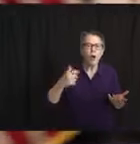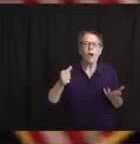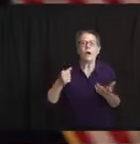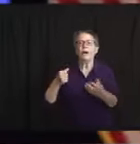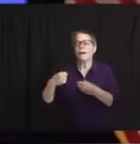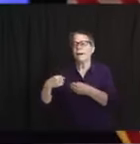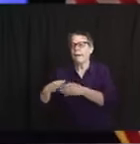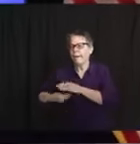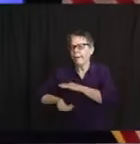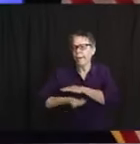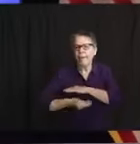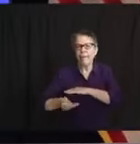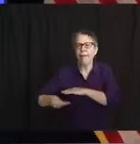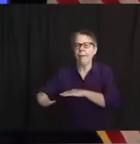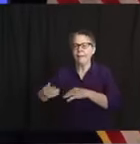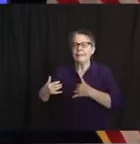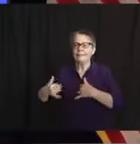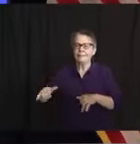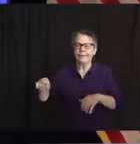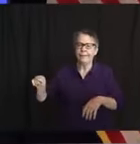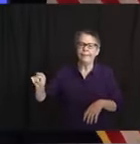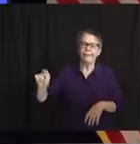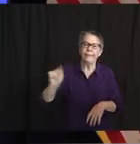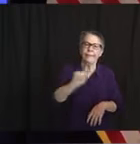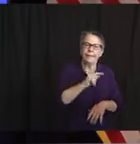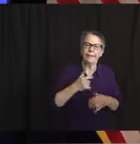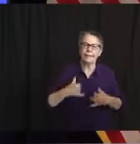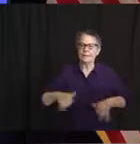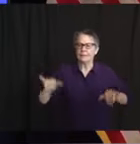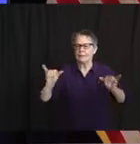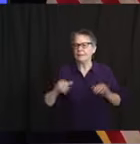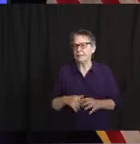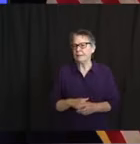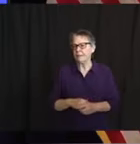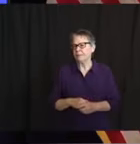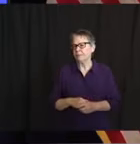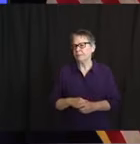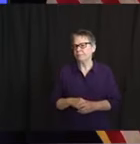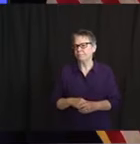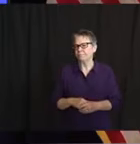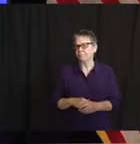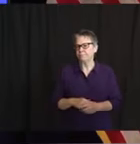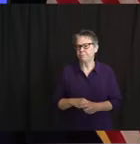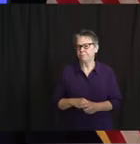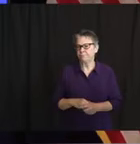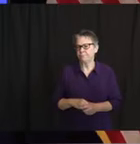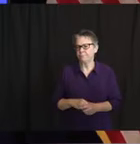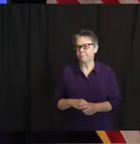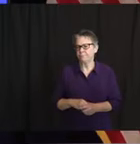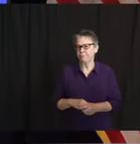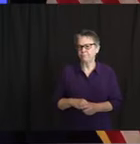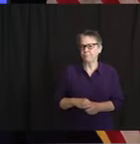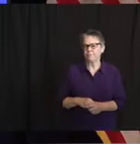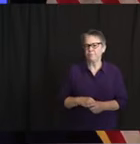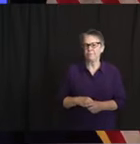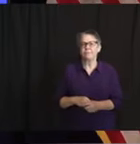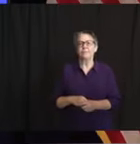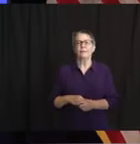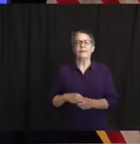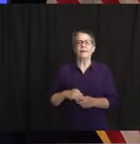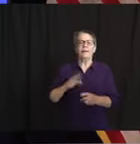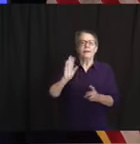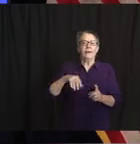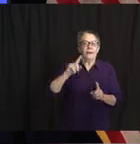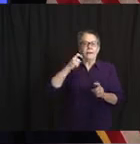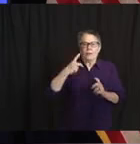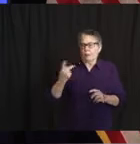Thank you. And as we basically, I'll point to Jared and Pat, we basically speak every day. So this is not – I'm not making news,